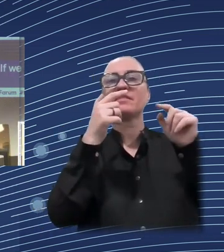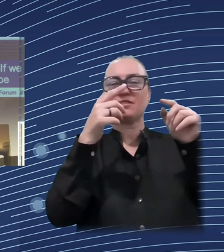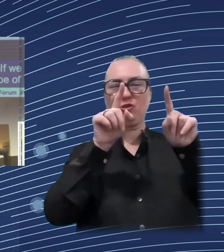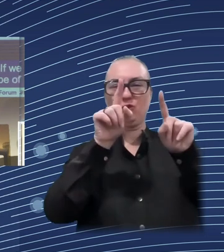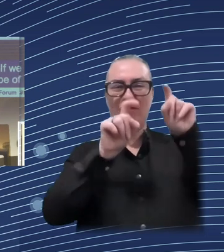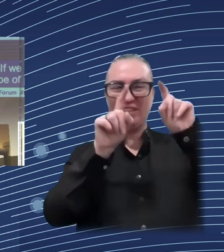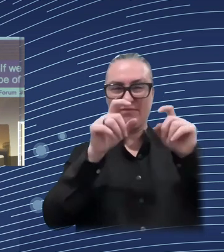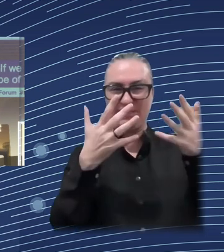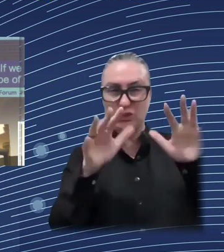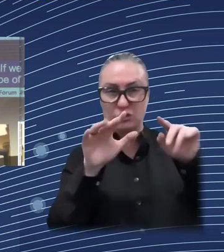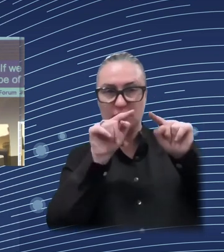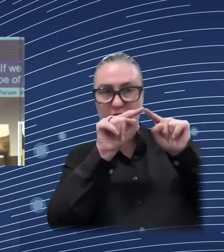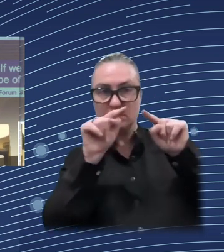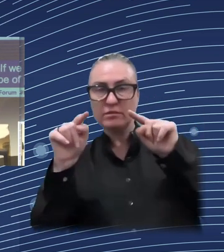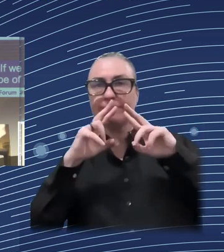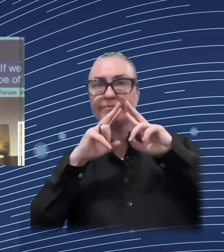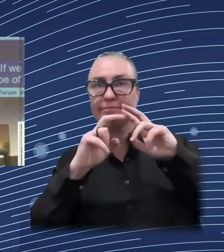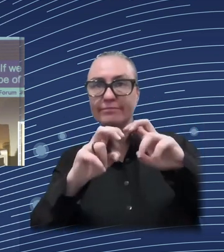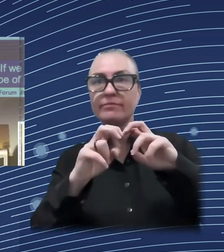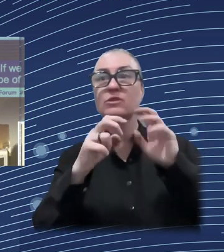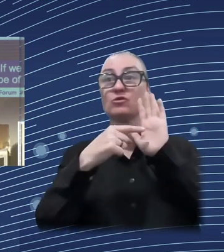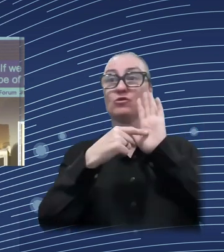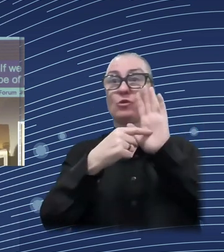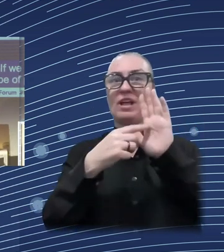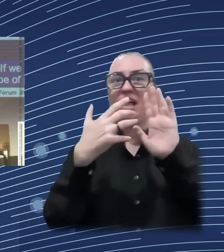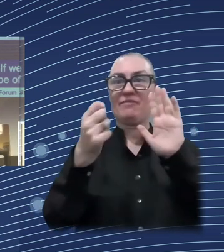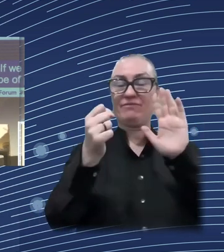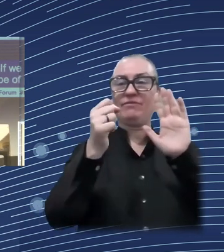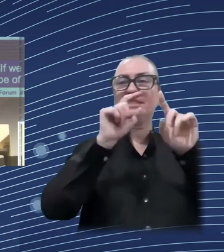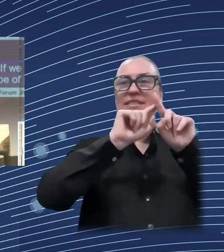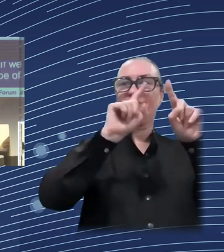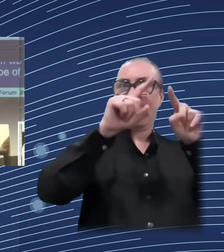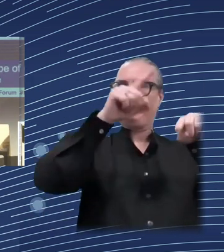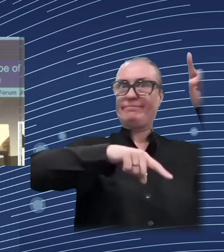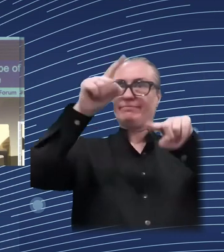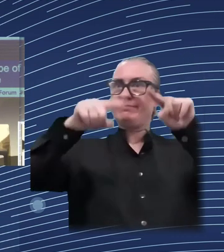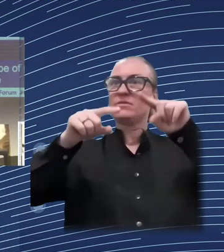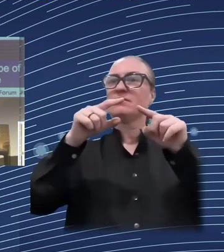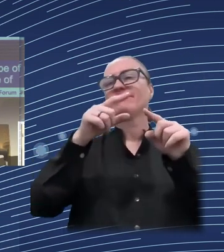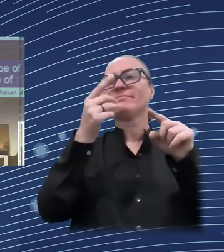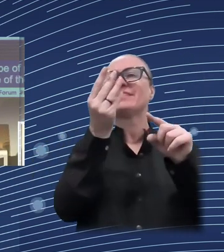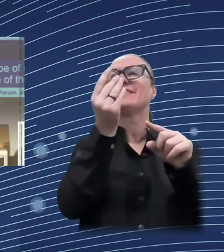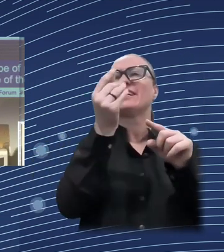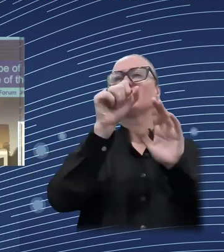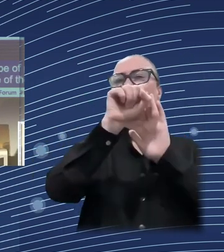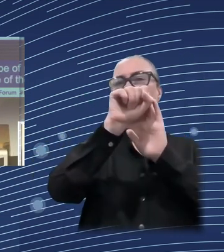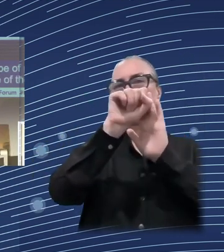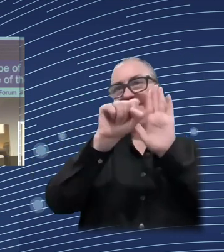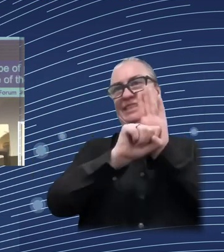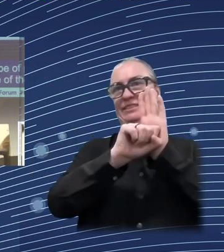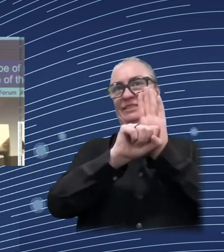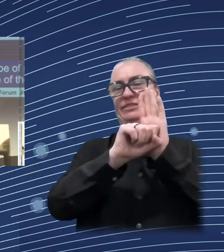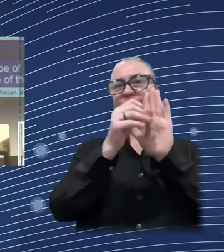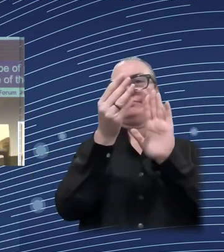very positive and go in the direction of the objective of the green transition. Well, those policies, if we think, take into